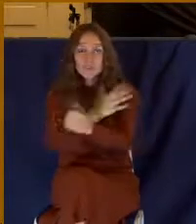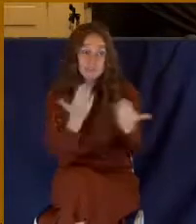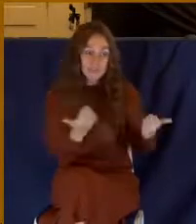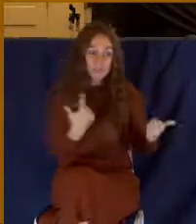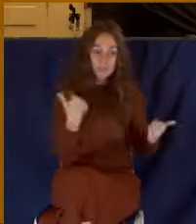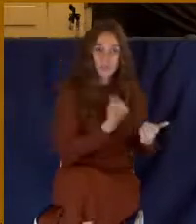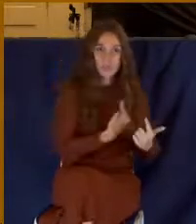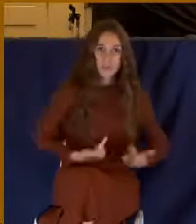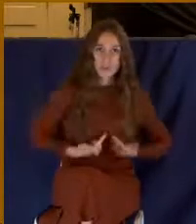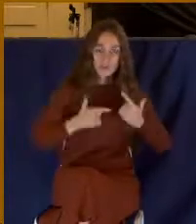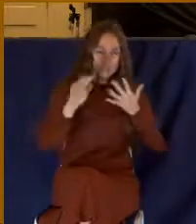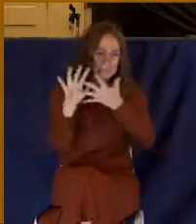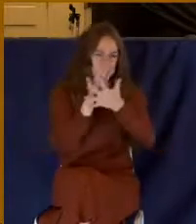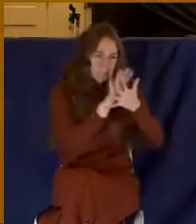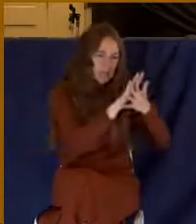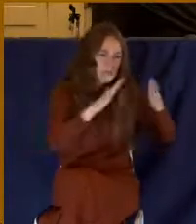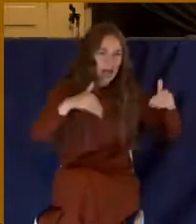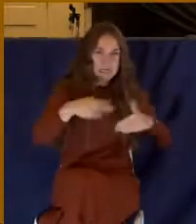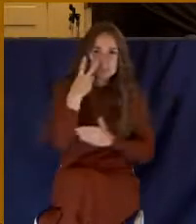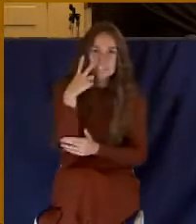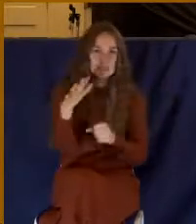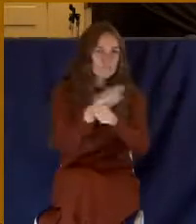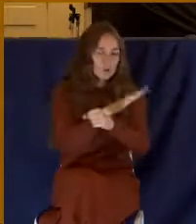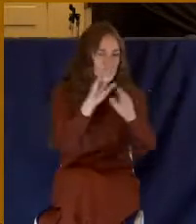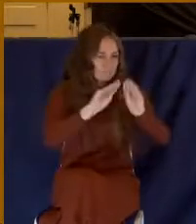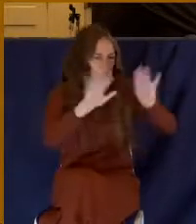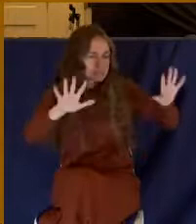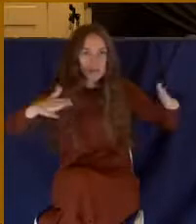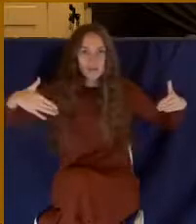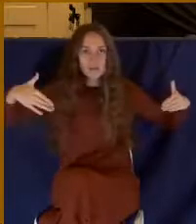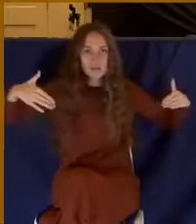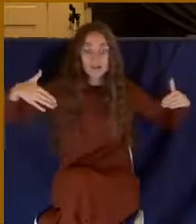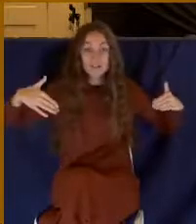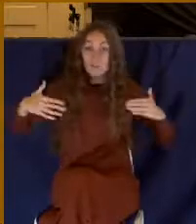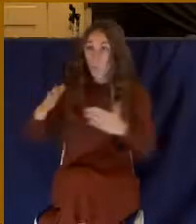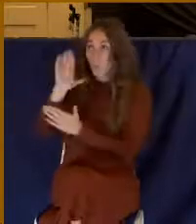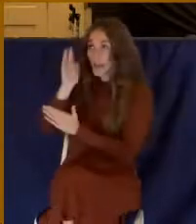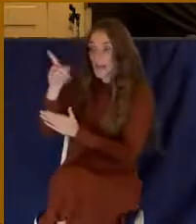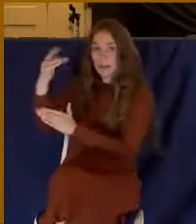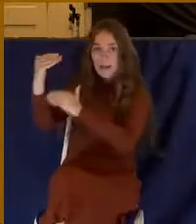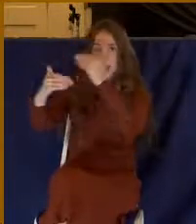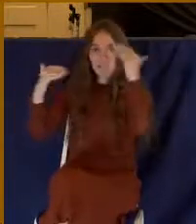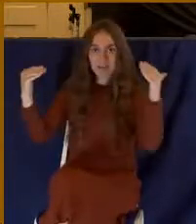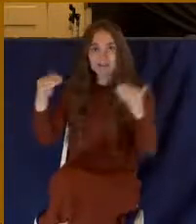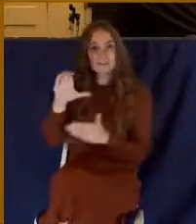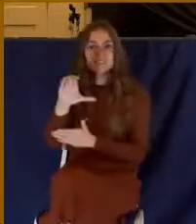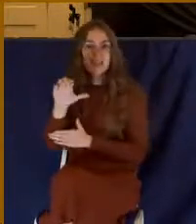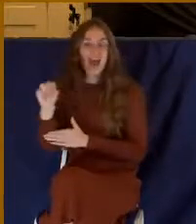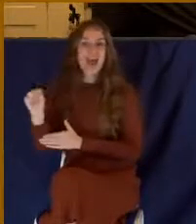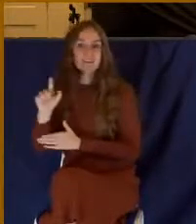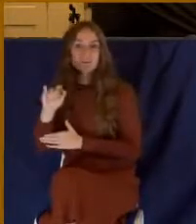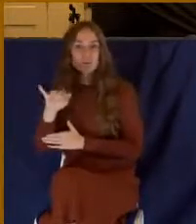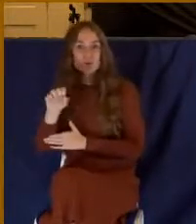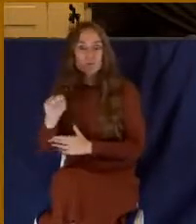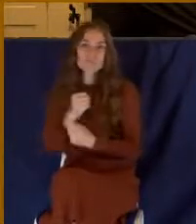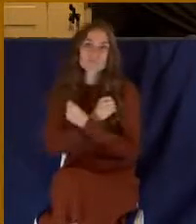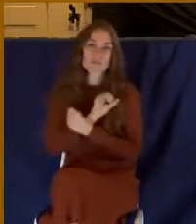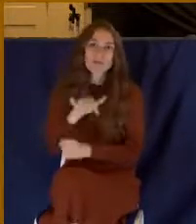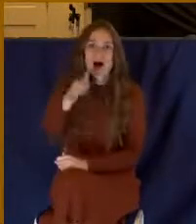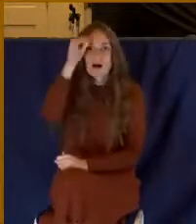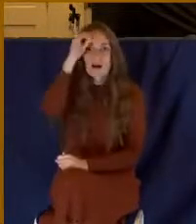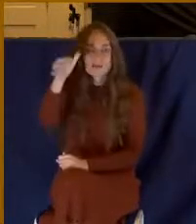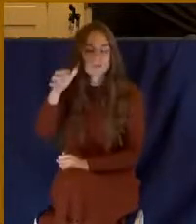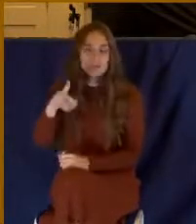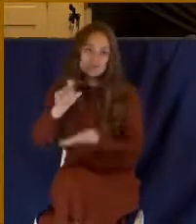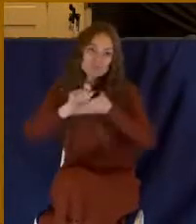shadows. Now, he loved that concept because this same concept appears in other books that he wrote. But the basic idea